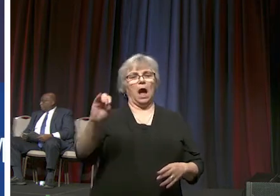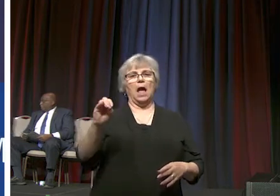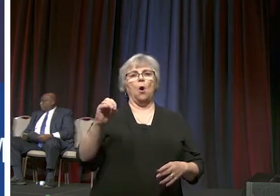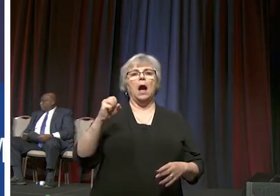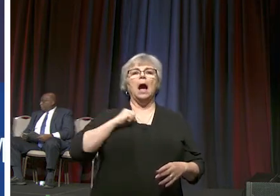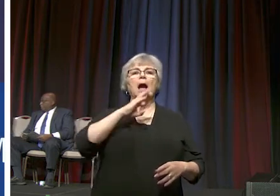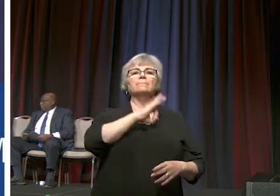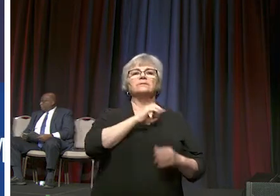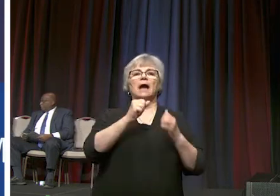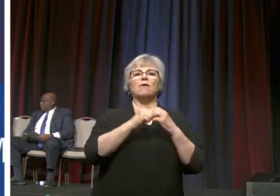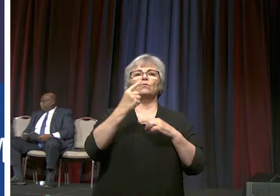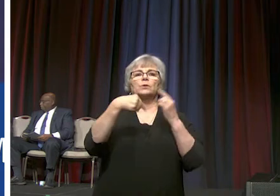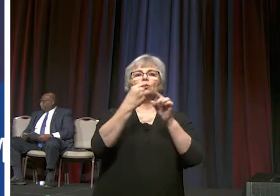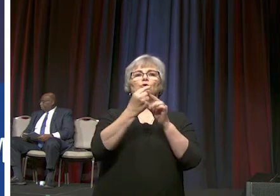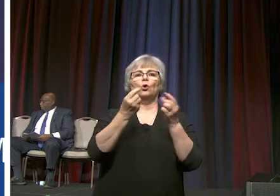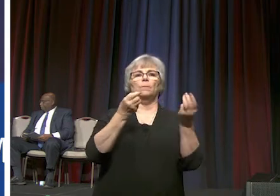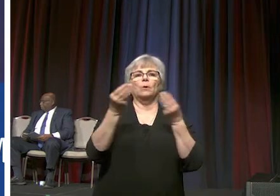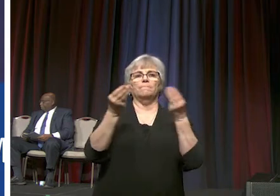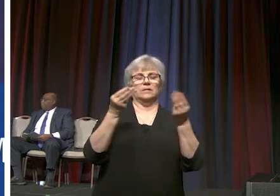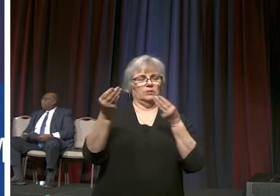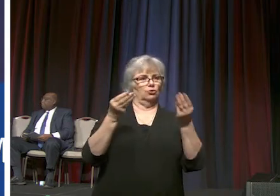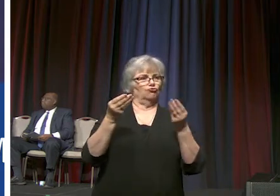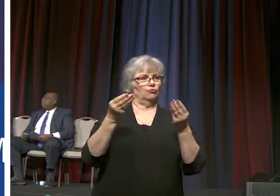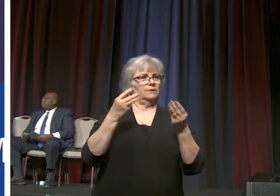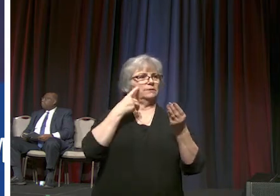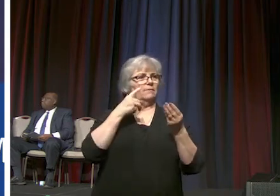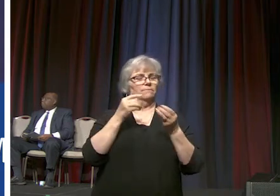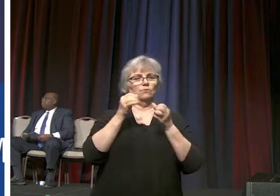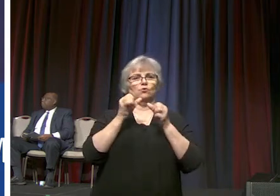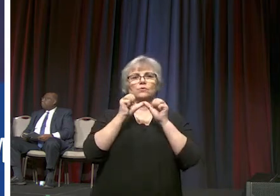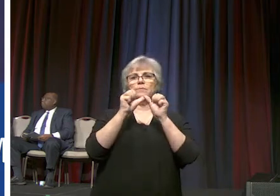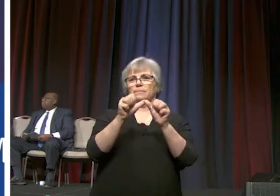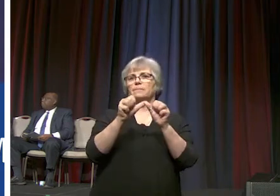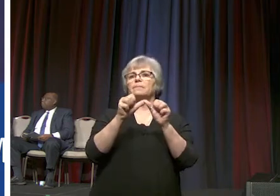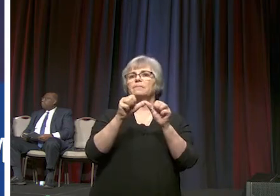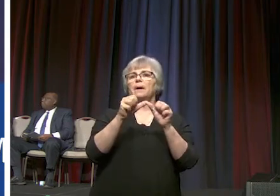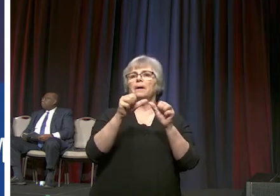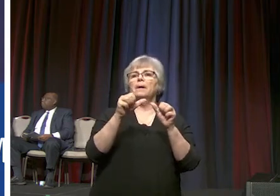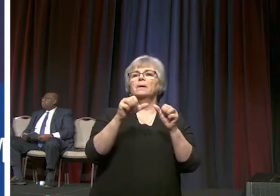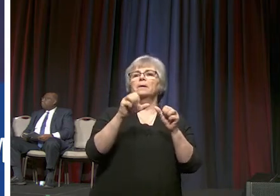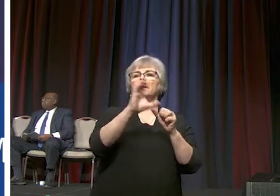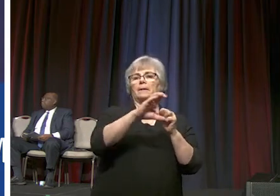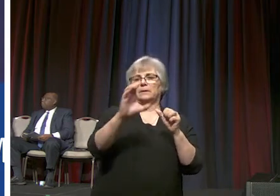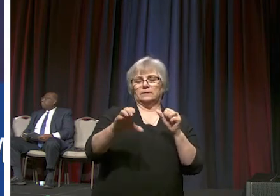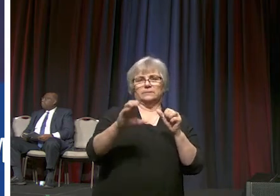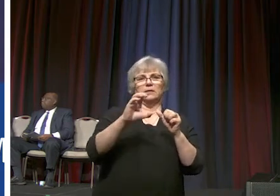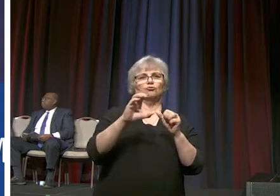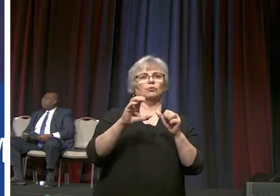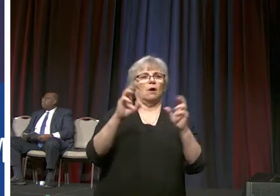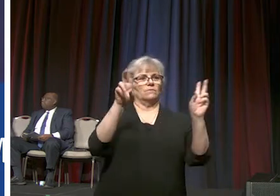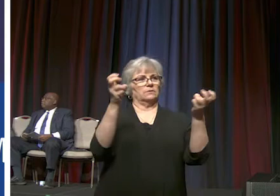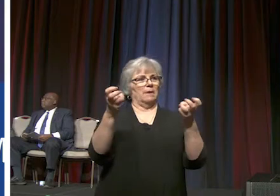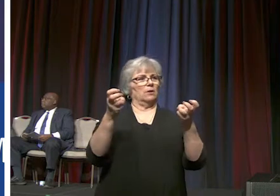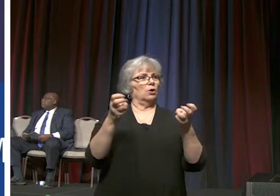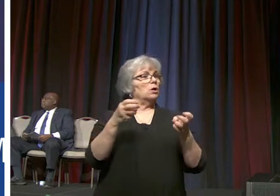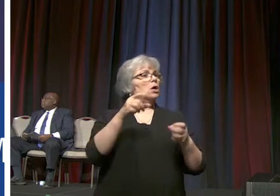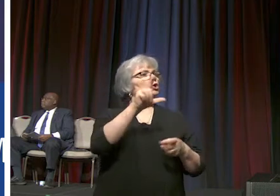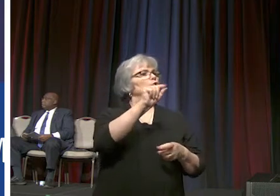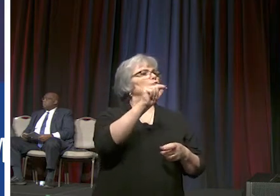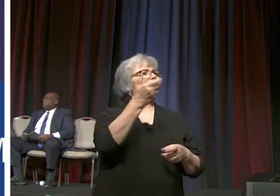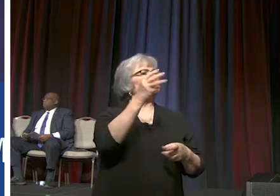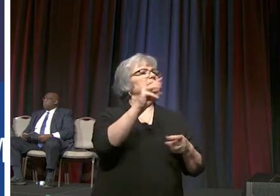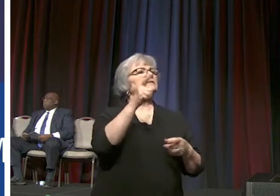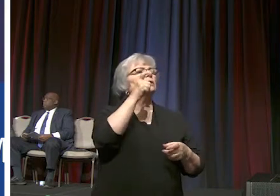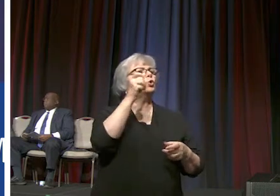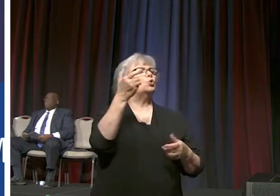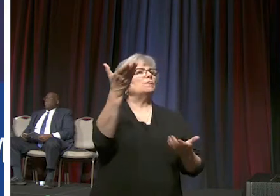with global ministries to the standing committee on central conference matters how many of you were at the 2016 general conference